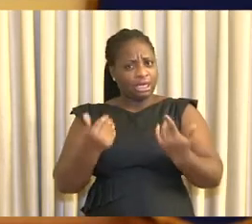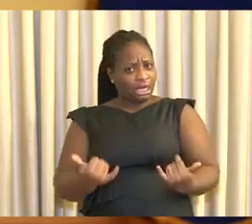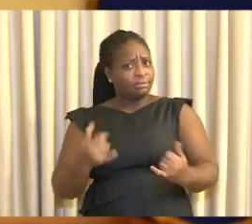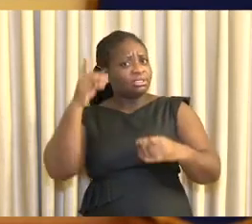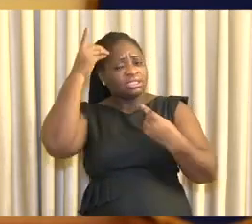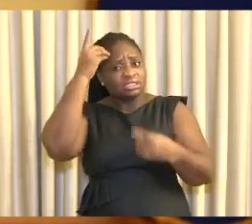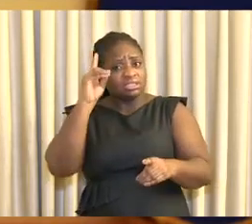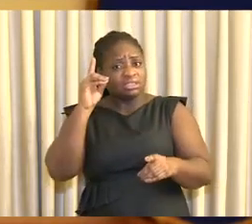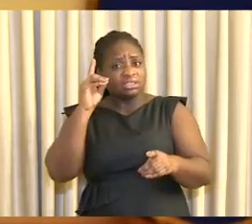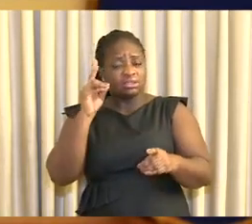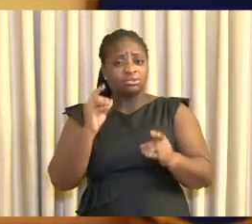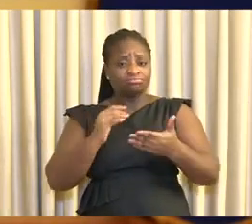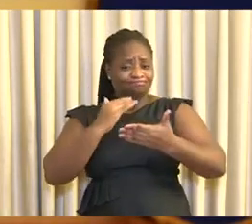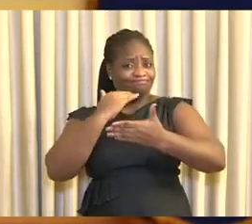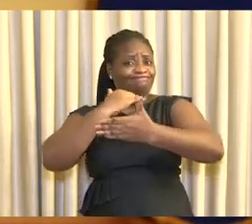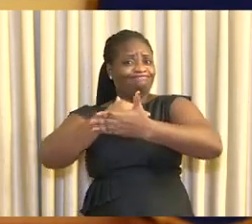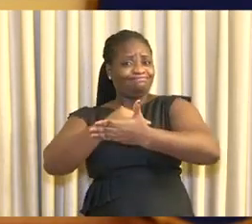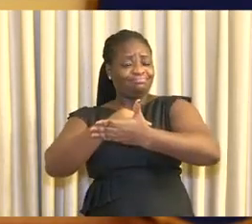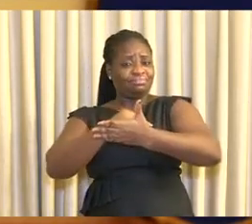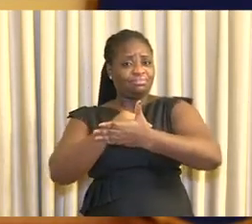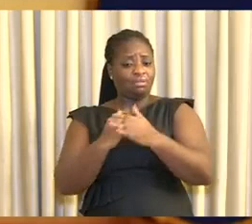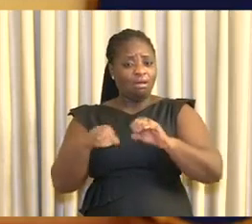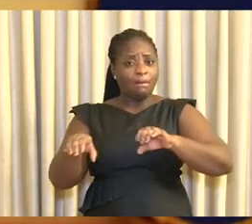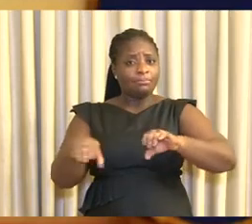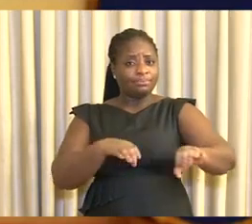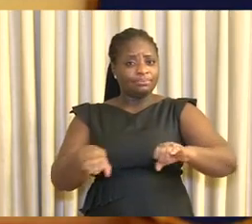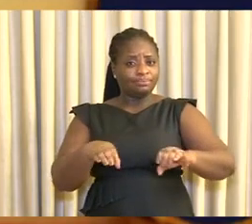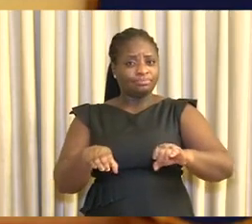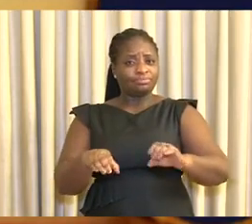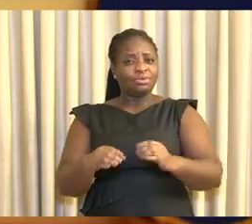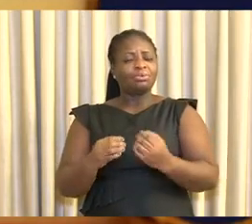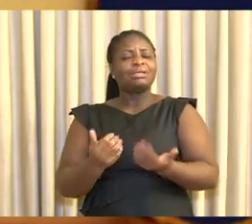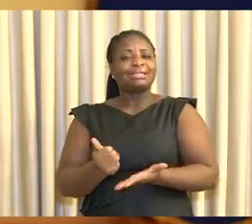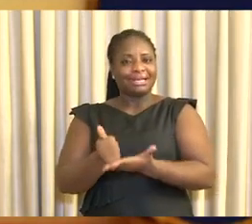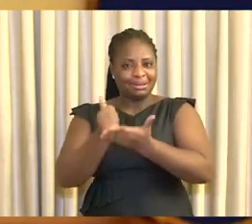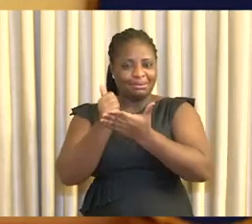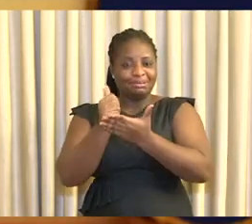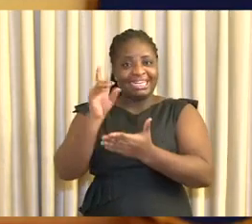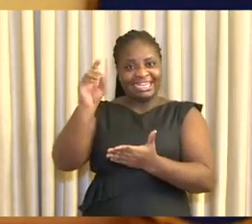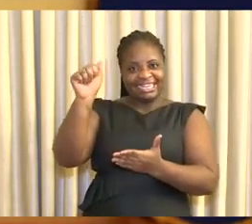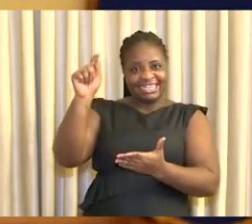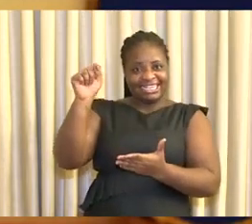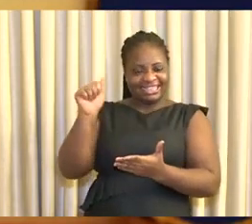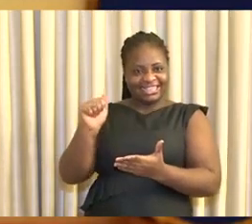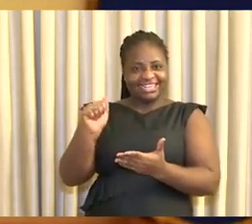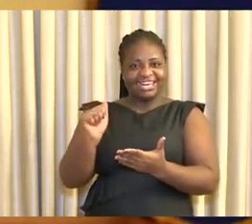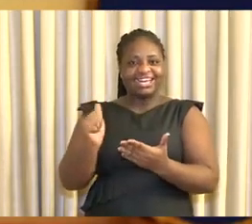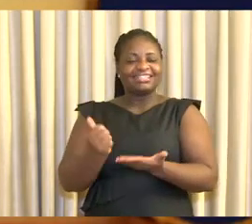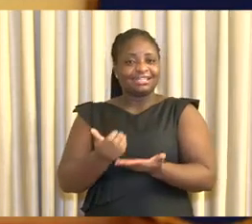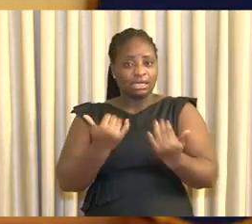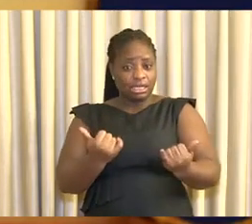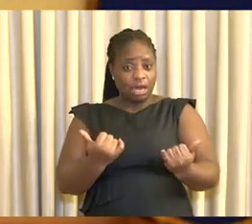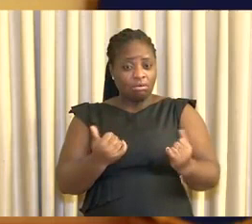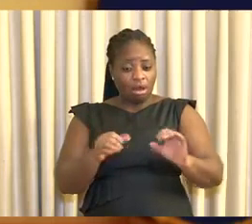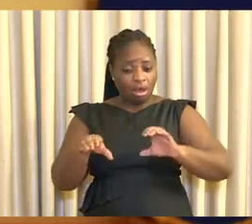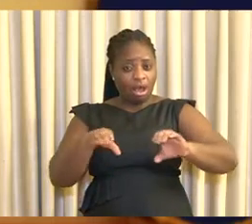to impose restrictions on movement was backed by the data at hand. And our next cause of action,